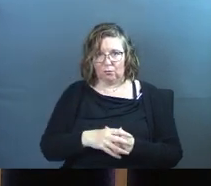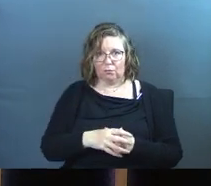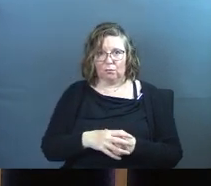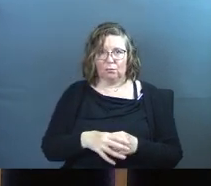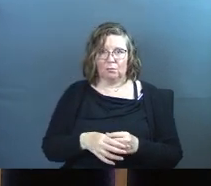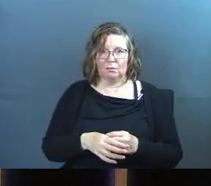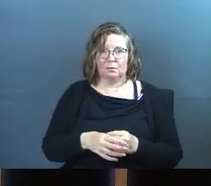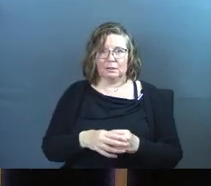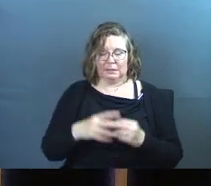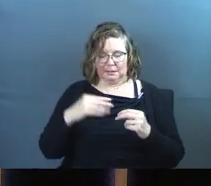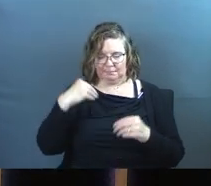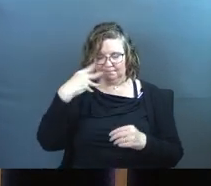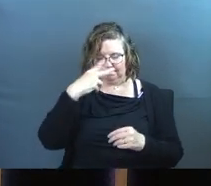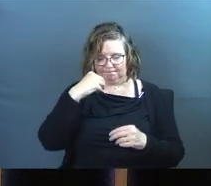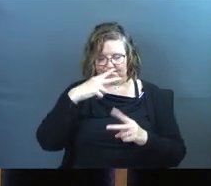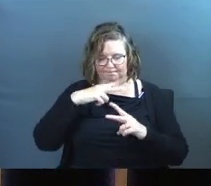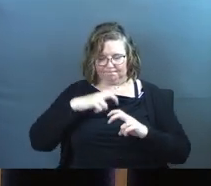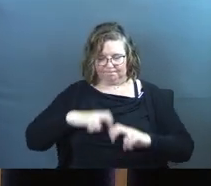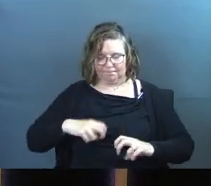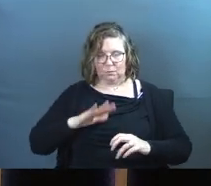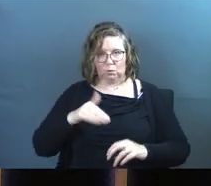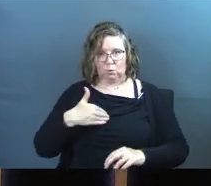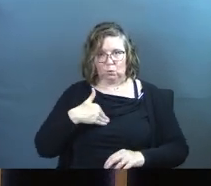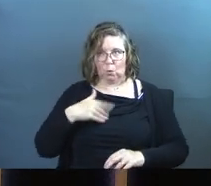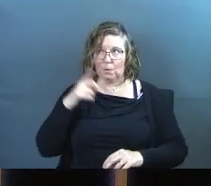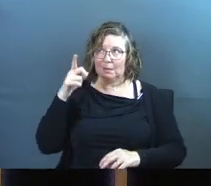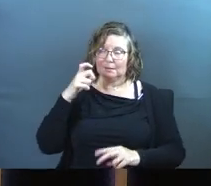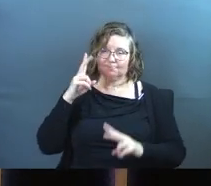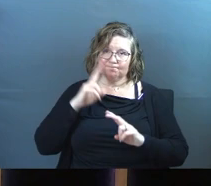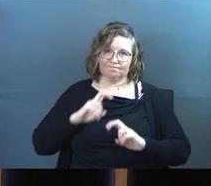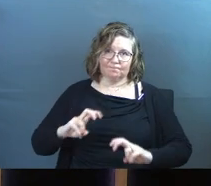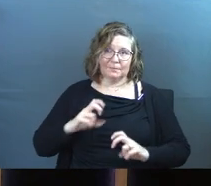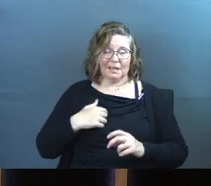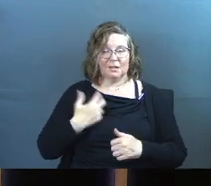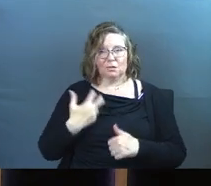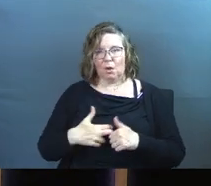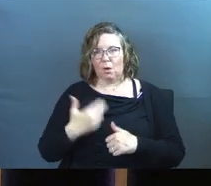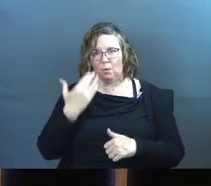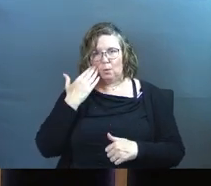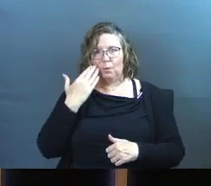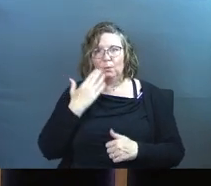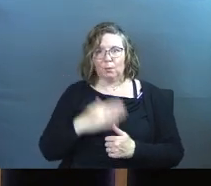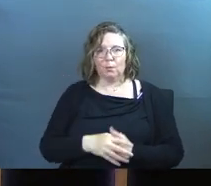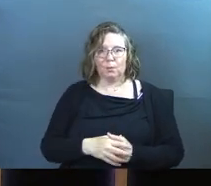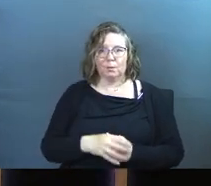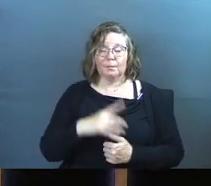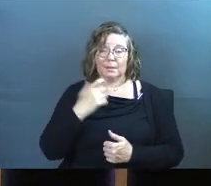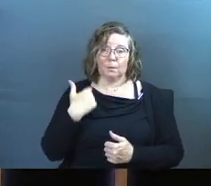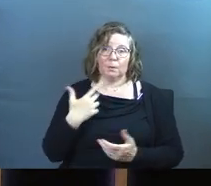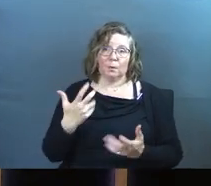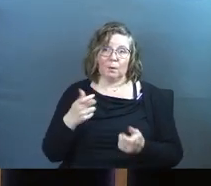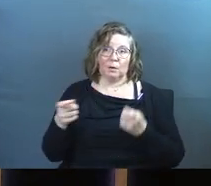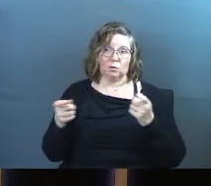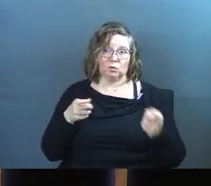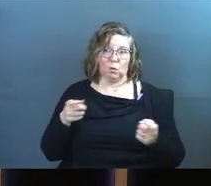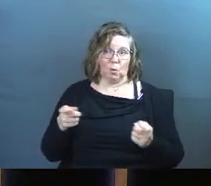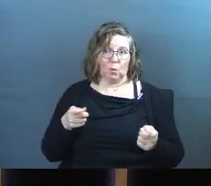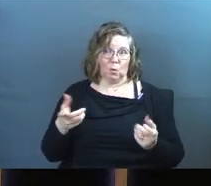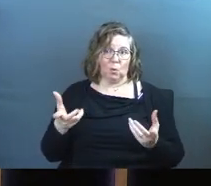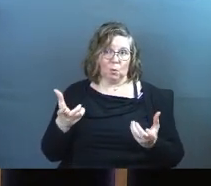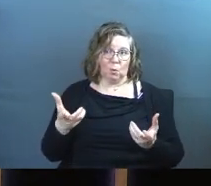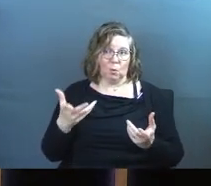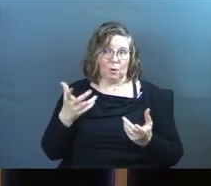He needs to x-ray your soul. He needs to deal with you. And it's so hard, I know, because we want to control it.